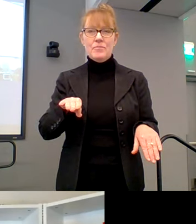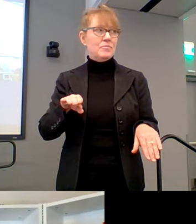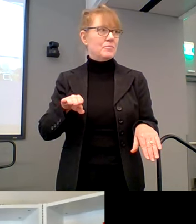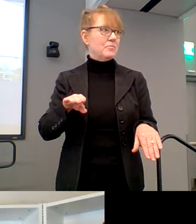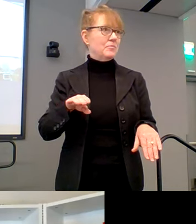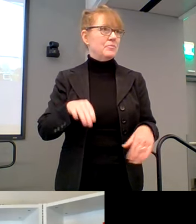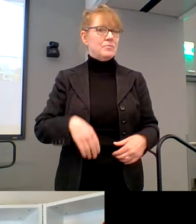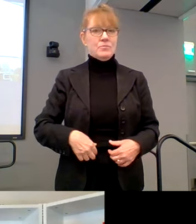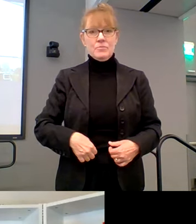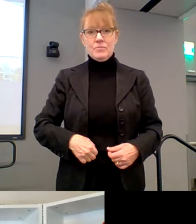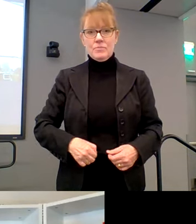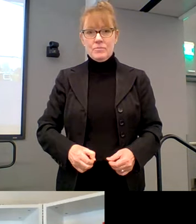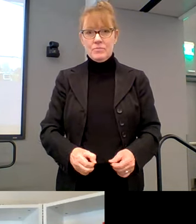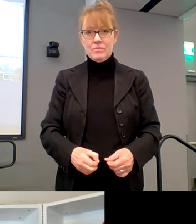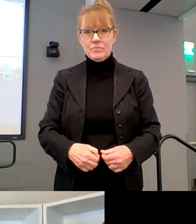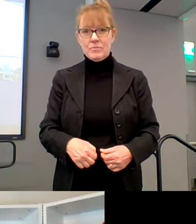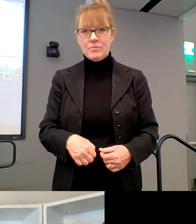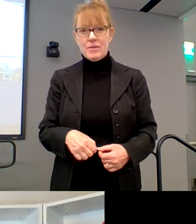Hold on just a second. sorry.